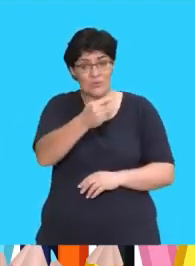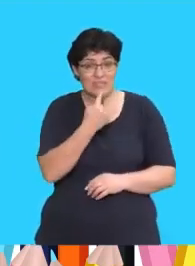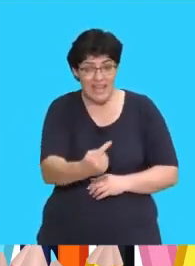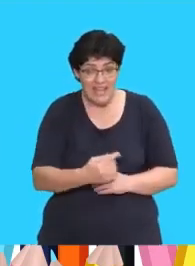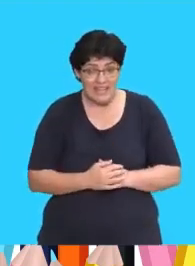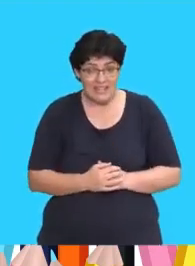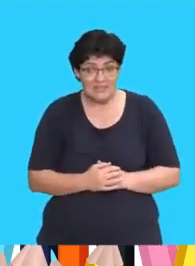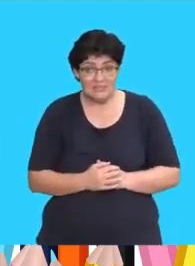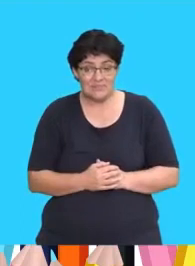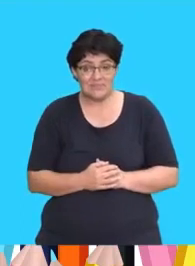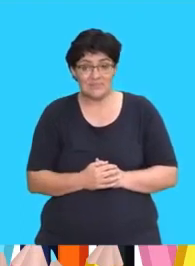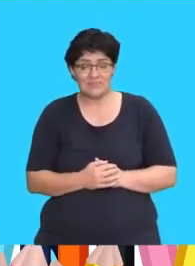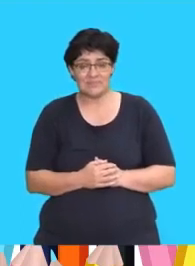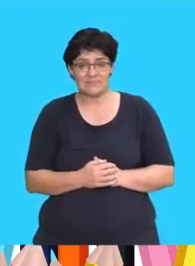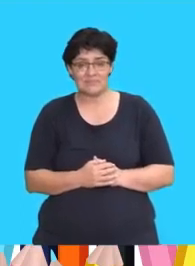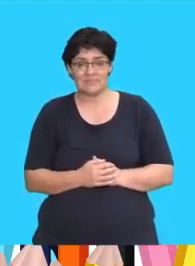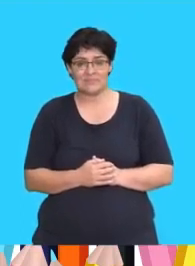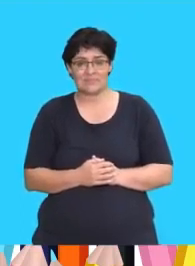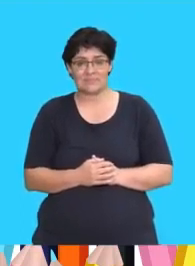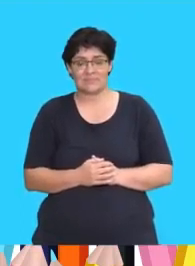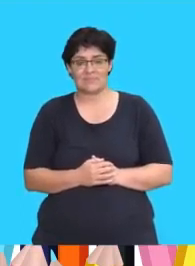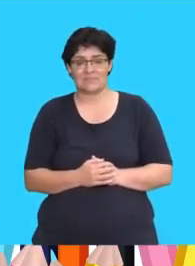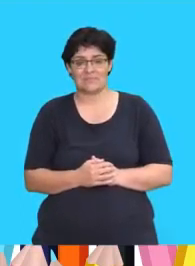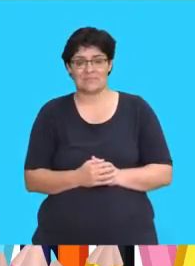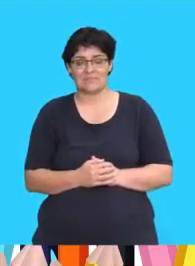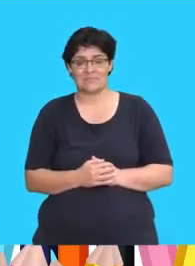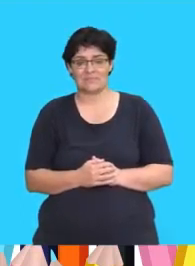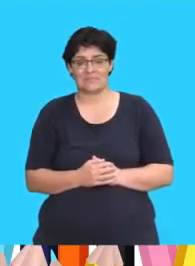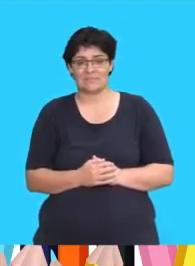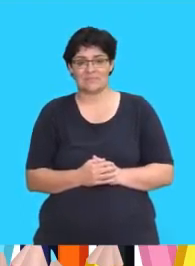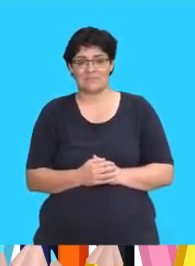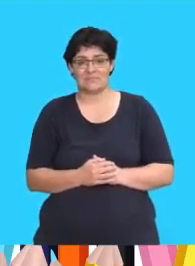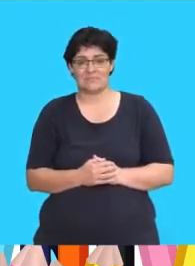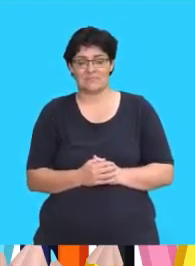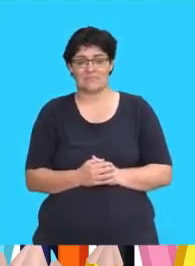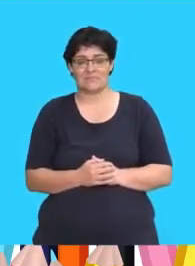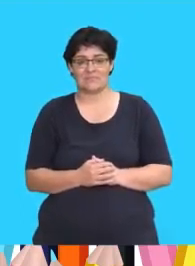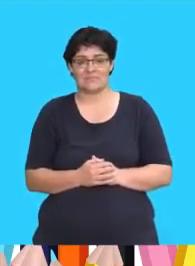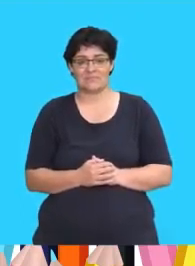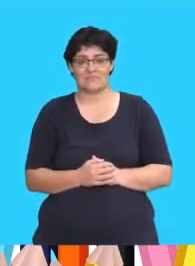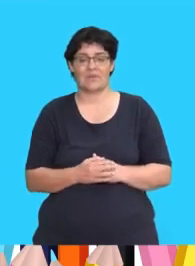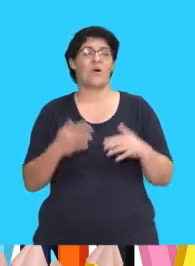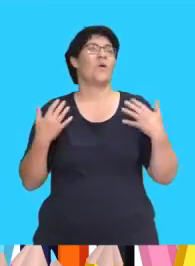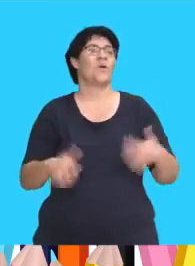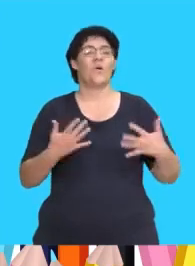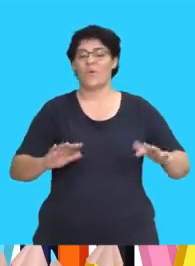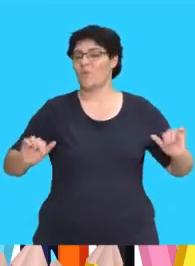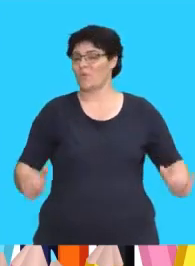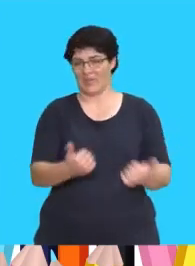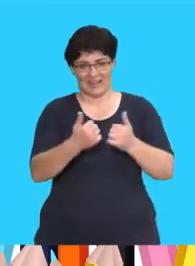You say, They ate their supper. Well done!